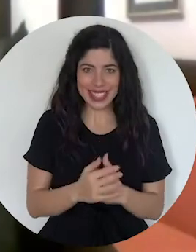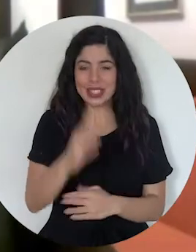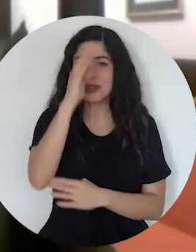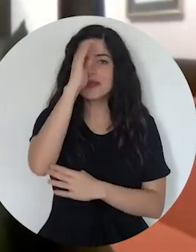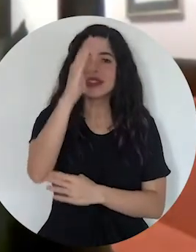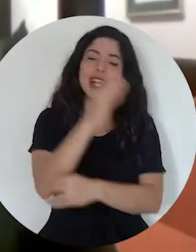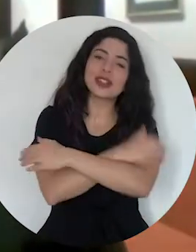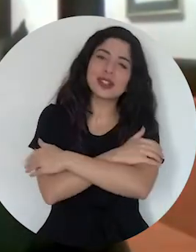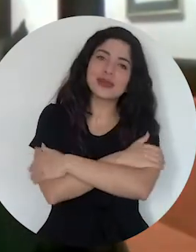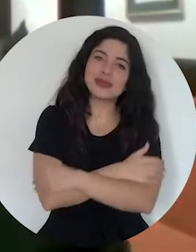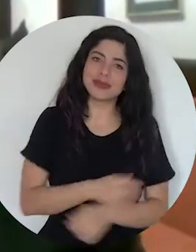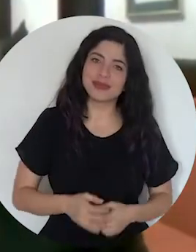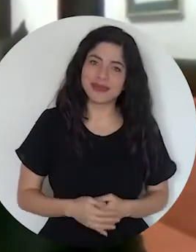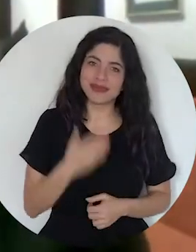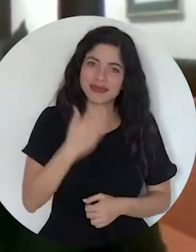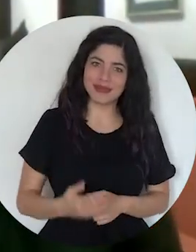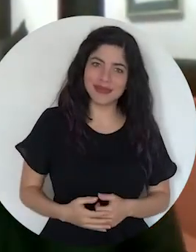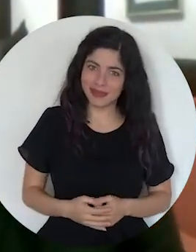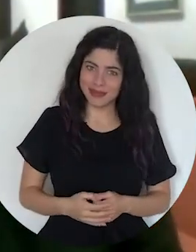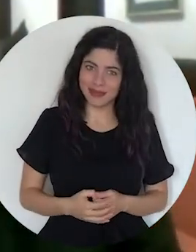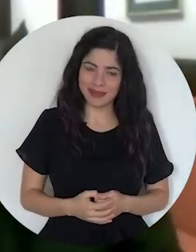much and a greeting to identity, Thank Thank you. Thank